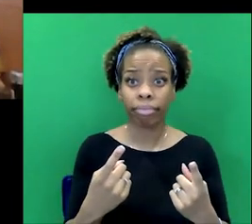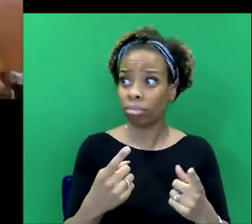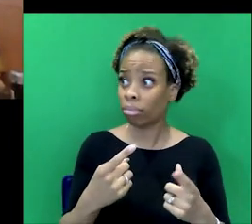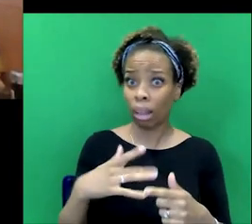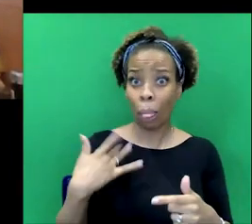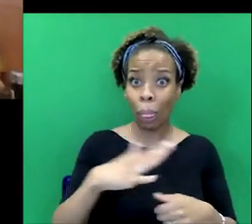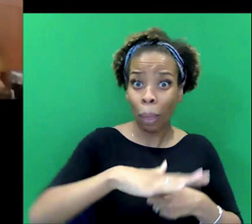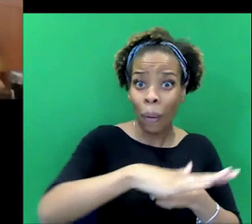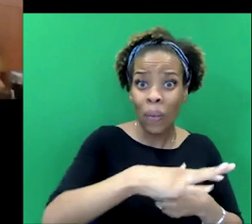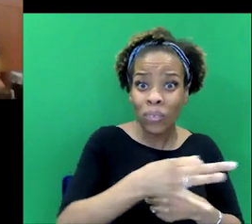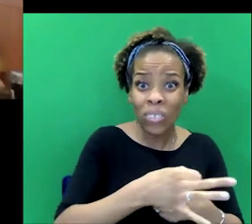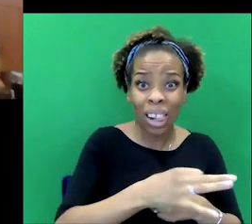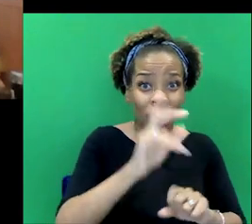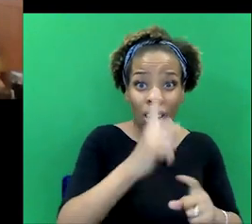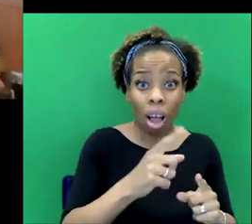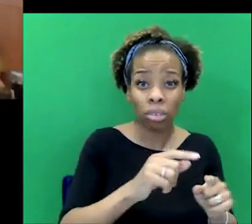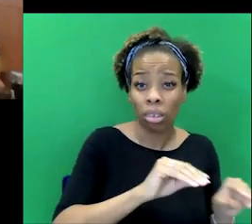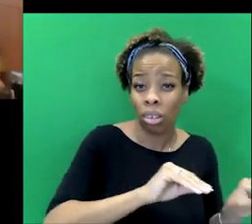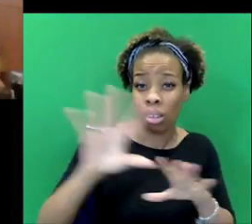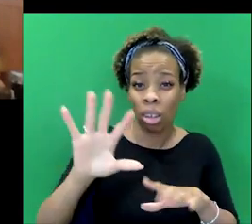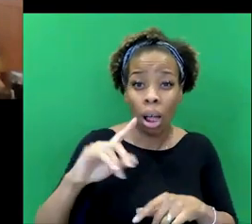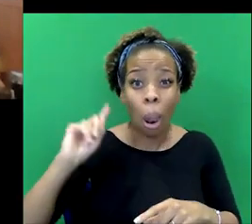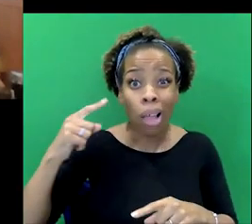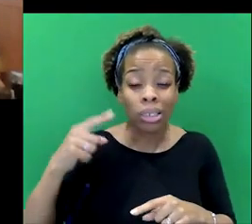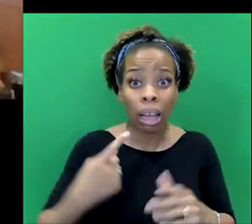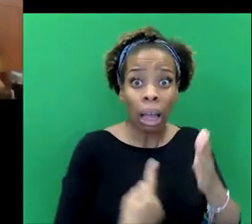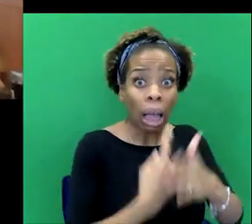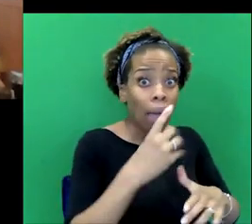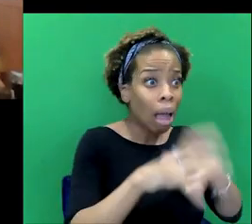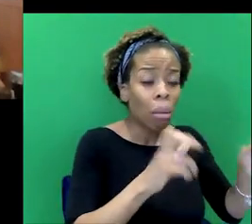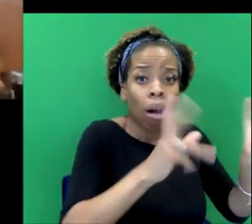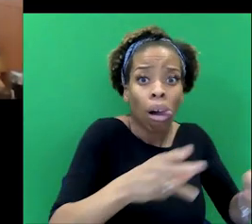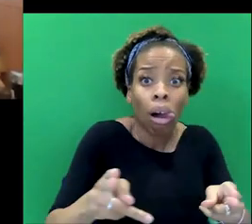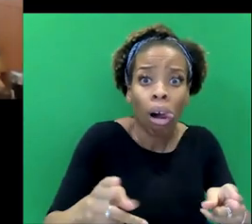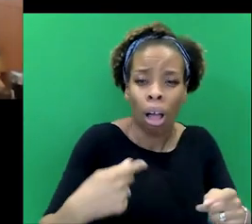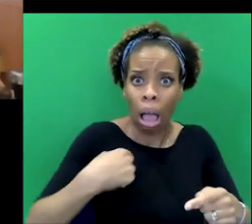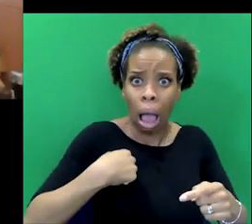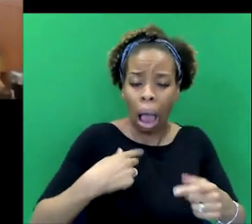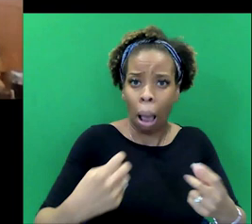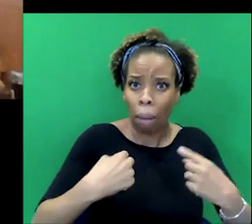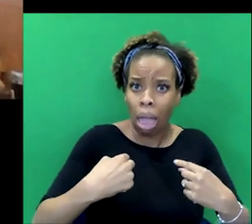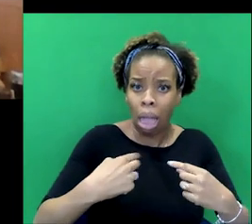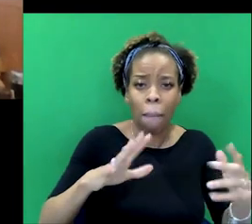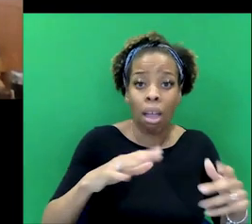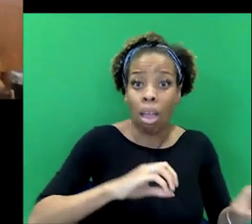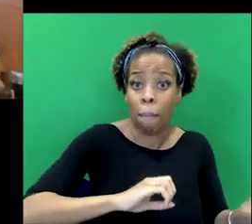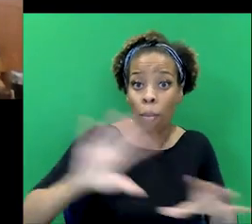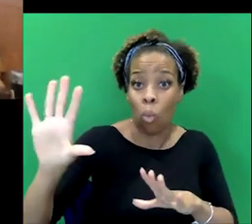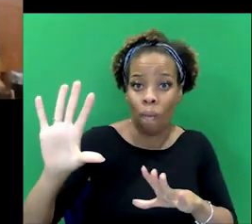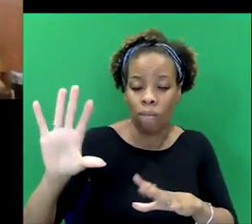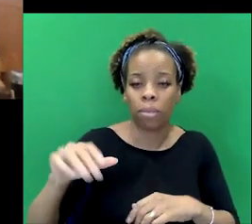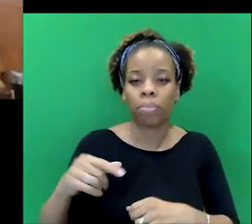even live in Great Worley anymore. He goes to London because he says, suppose a cattle get slashed, I'll be blamed again. He doesn't know what to do. So he writes